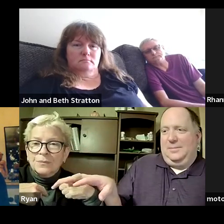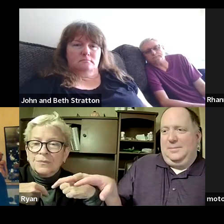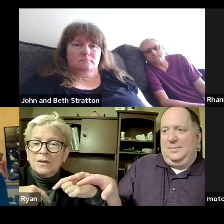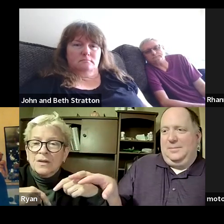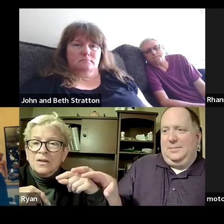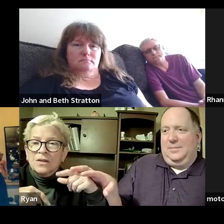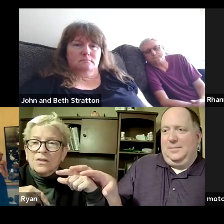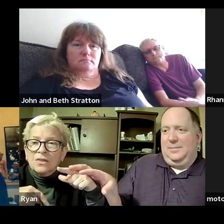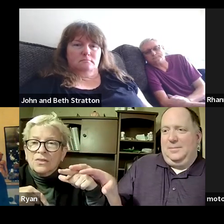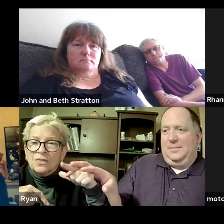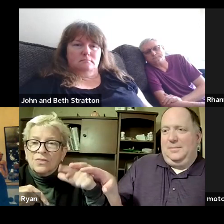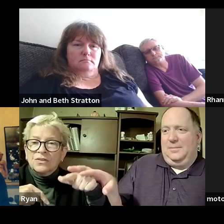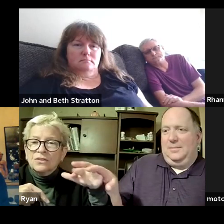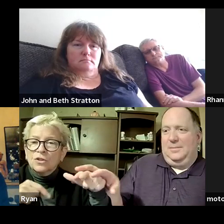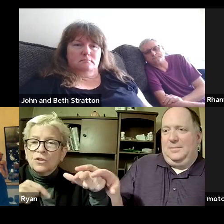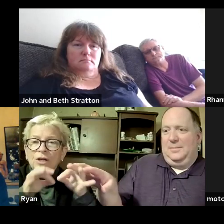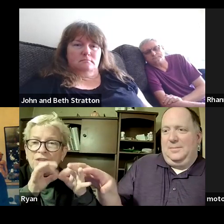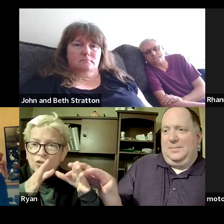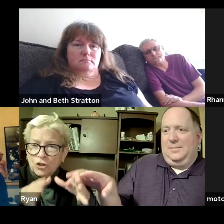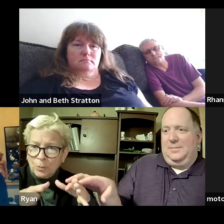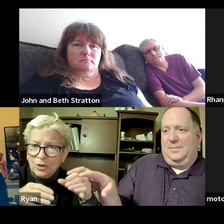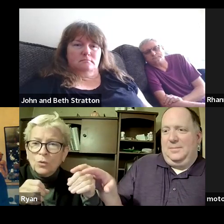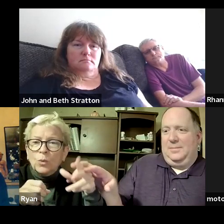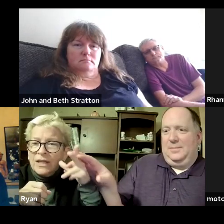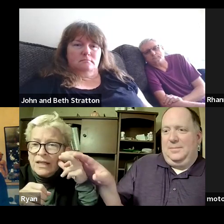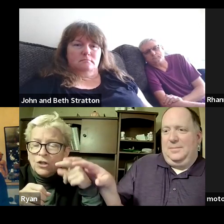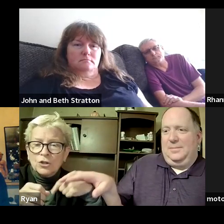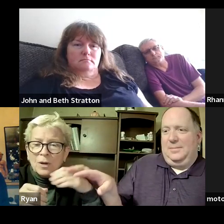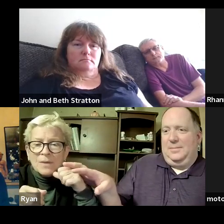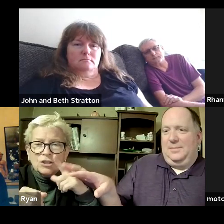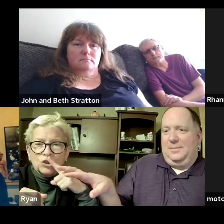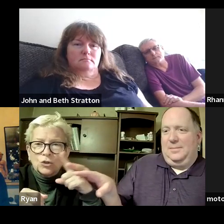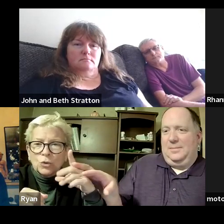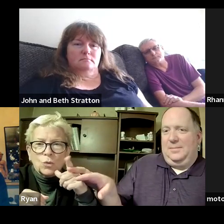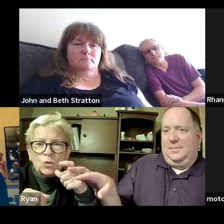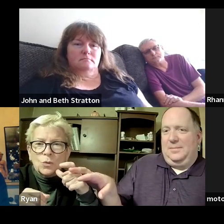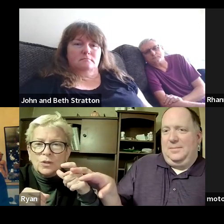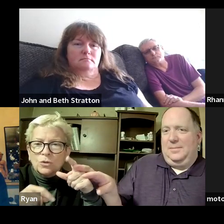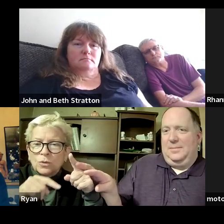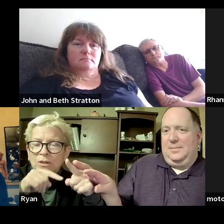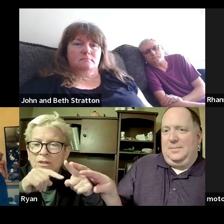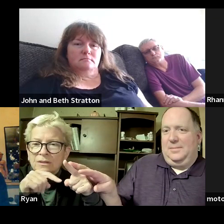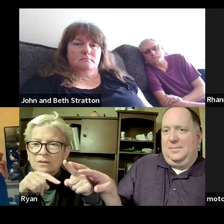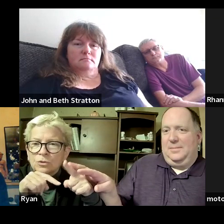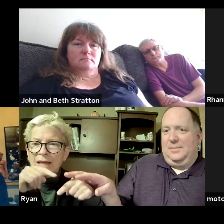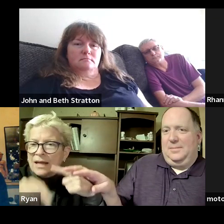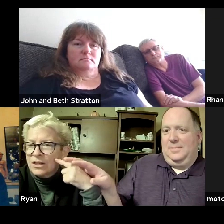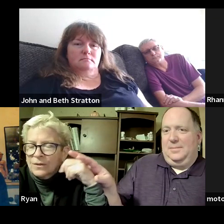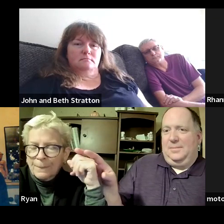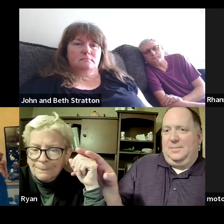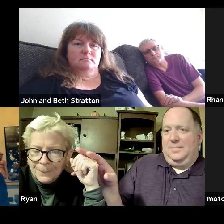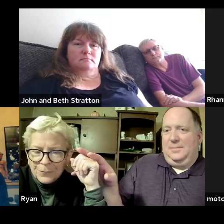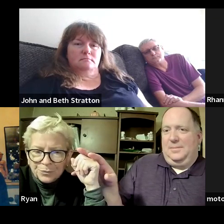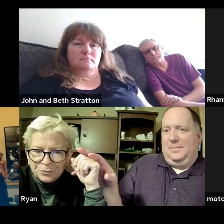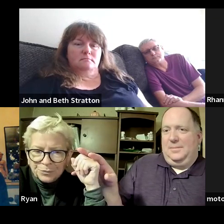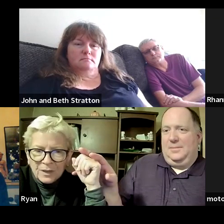no i can't hear you this is laurie the interpreter we can hear you i'm not sure who you you can't